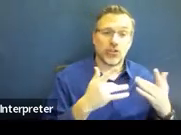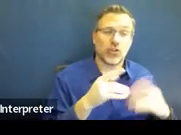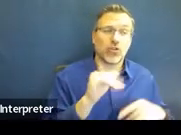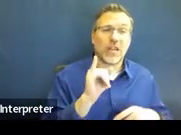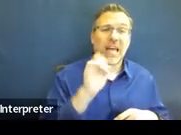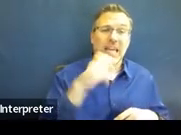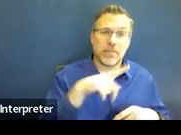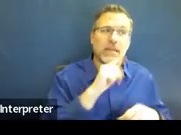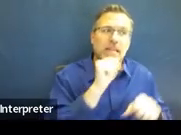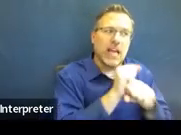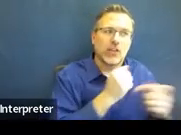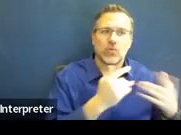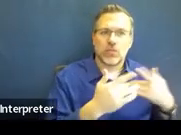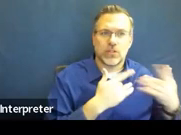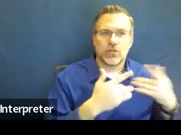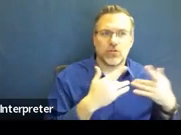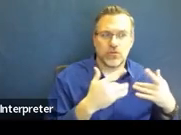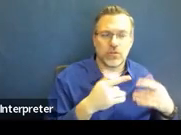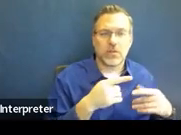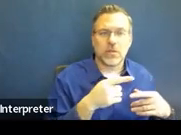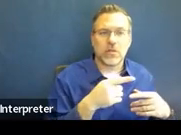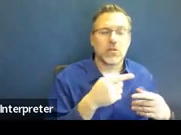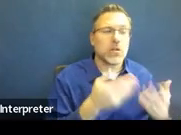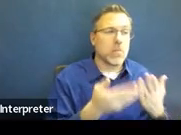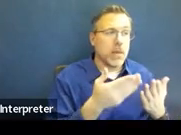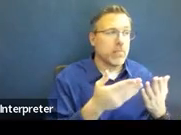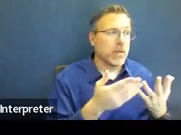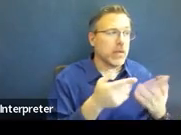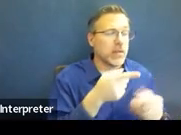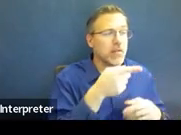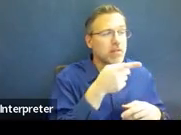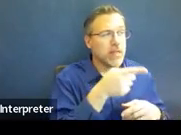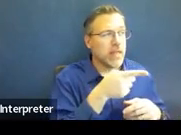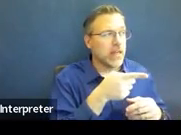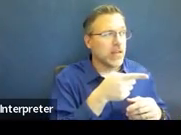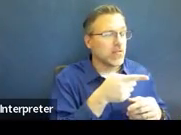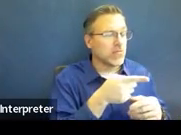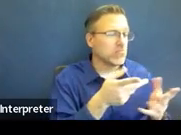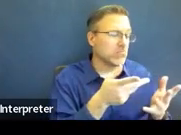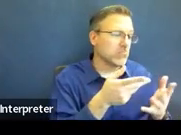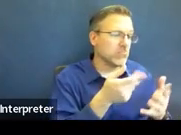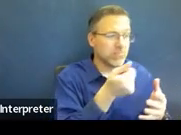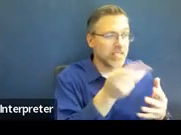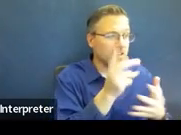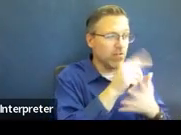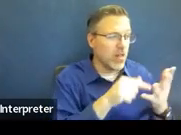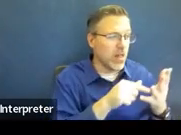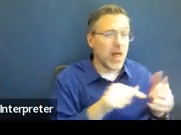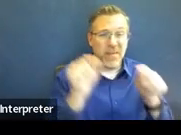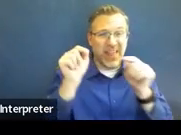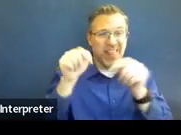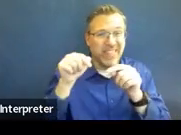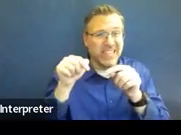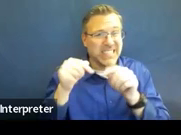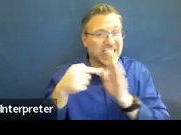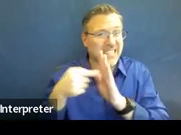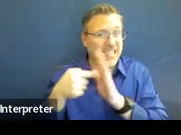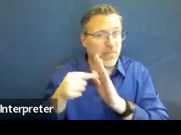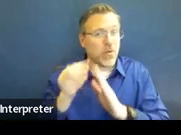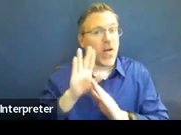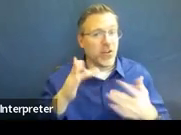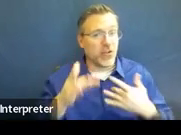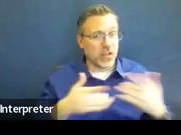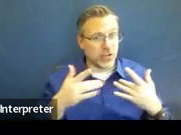concerns. They can align to each other, because as you can see in this example, their concerns are in the written notice,